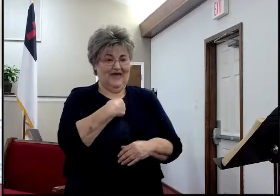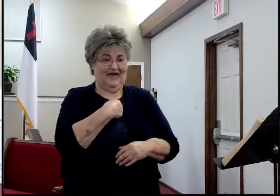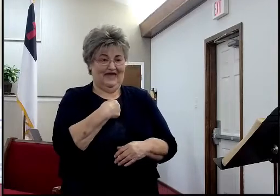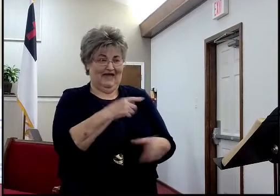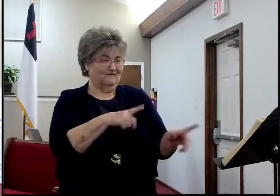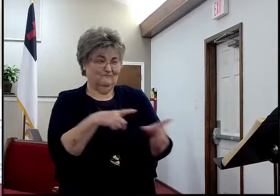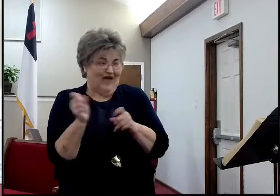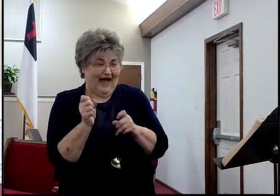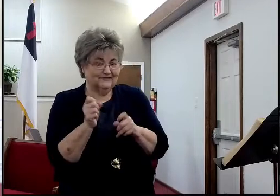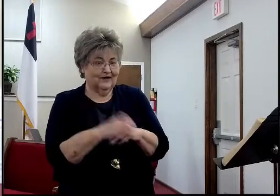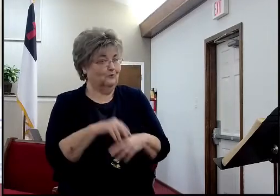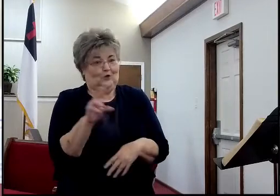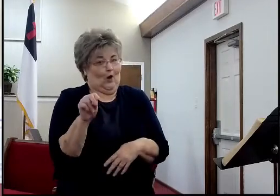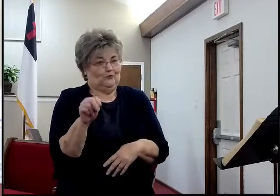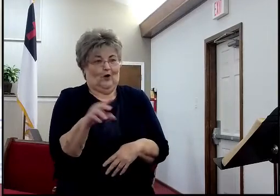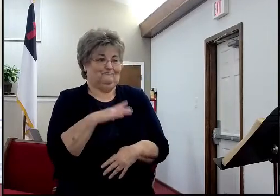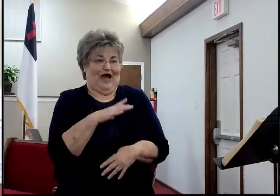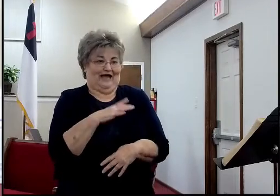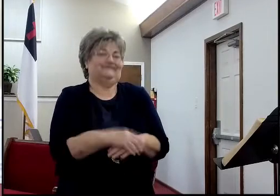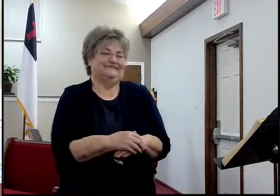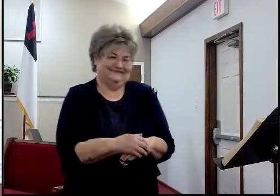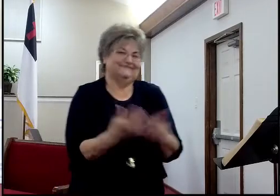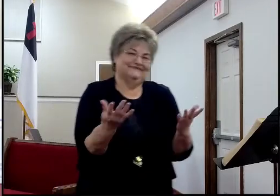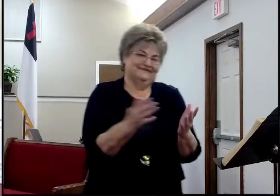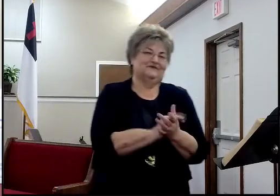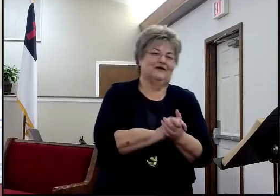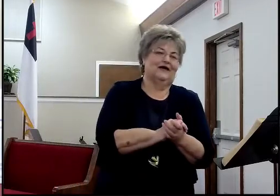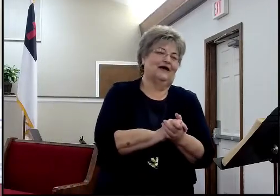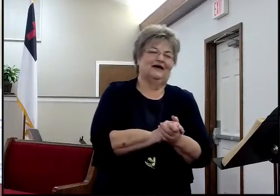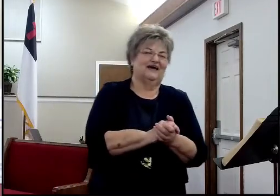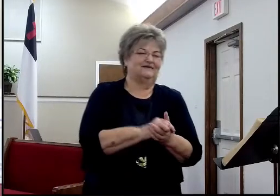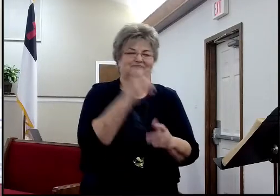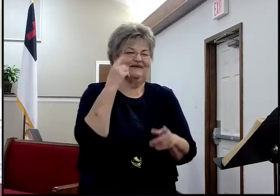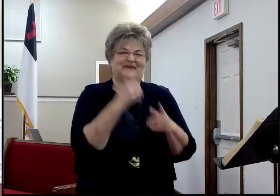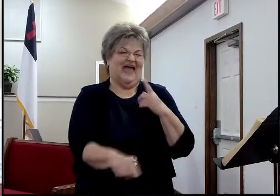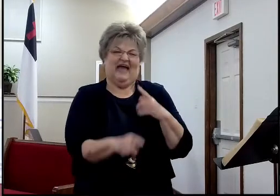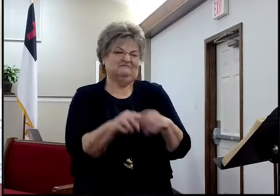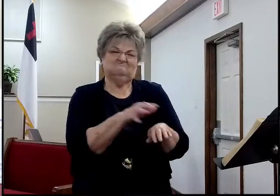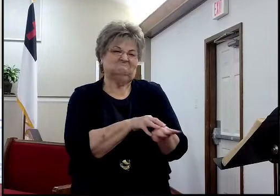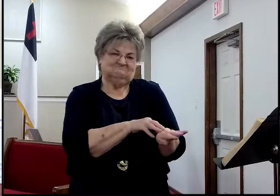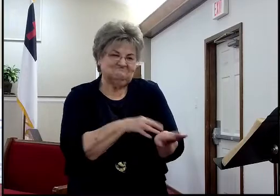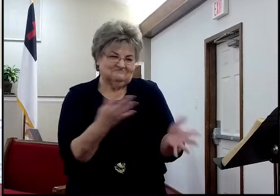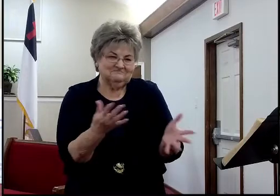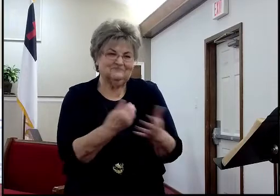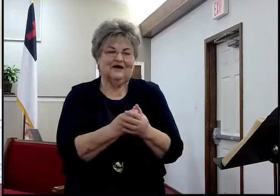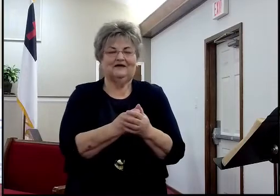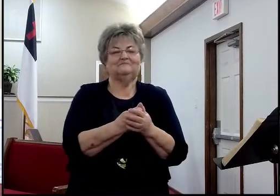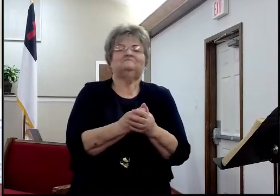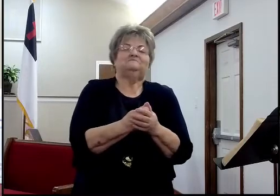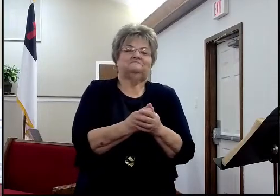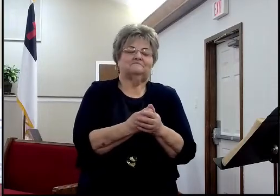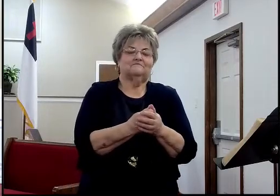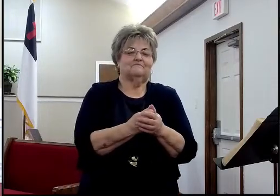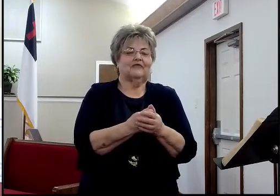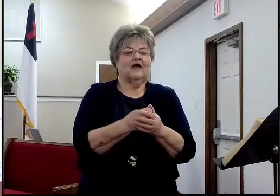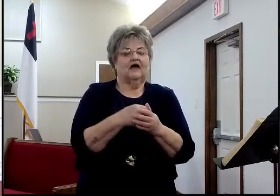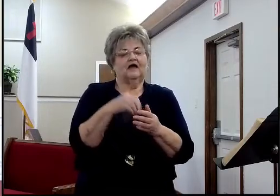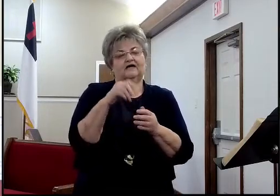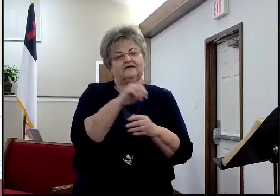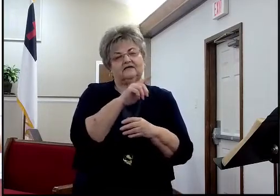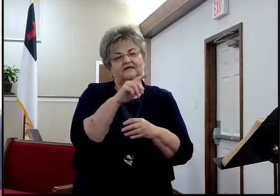So, Zedekiah, is not the king of Israel, even though he was, he was placed king of Israel, by heathens. He's a puppet king.